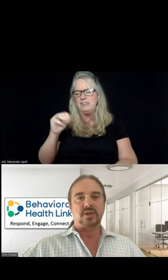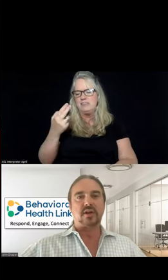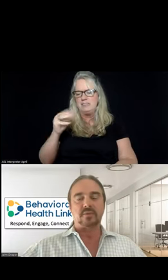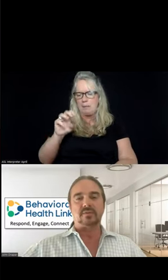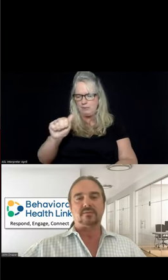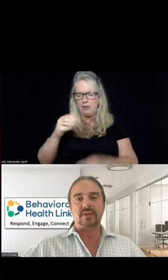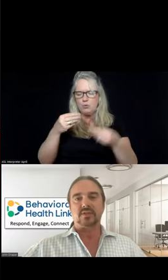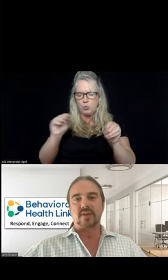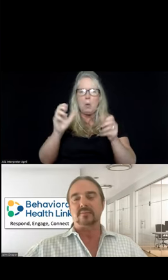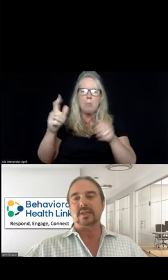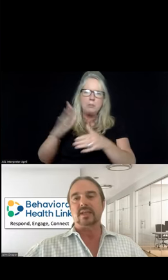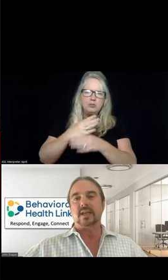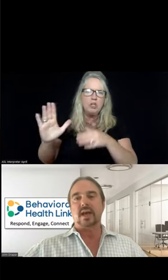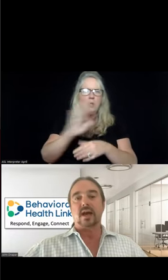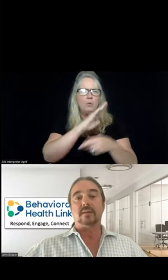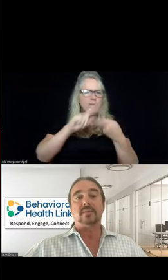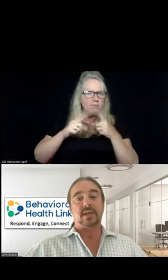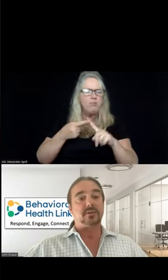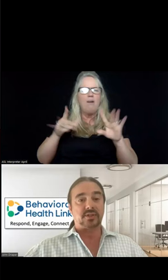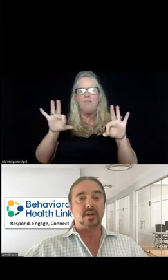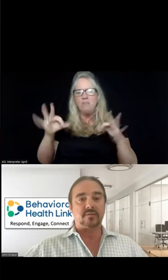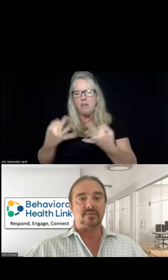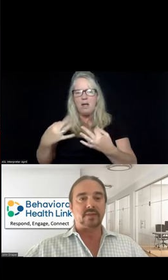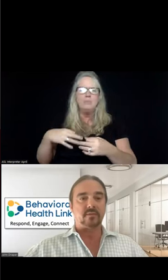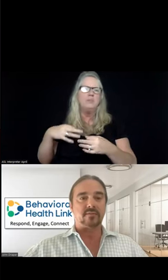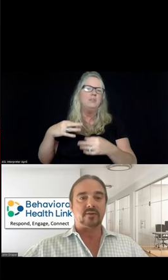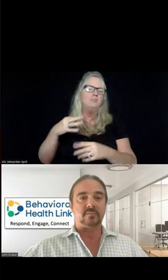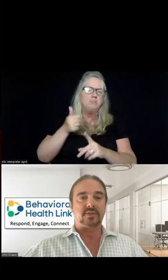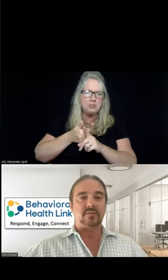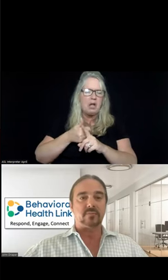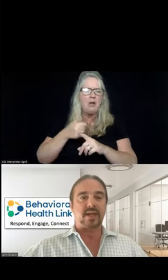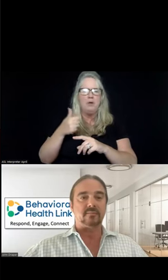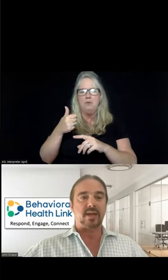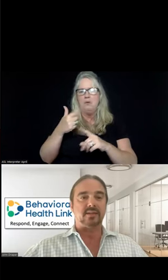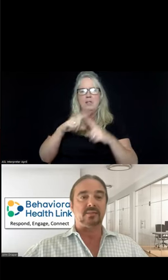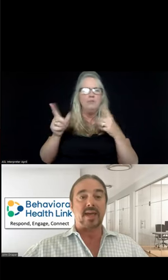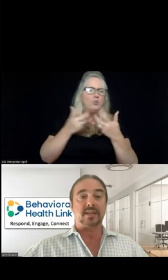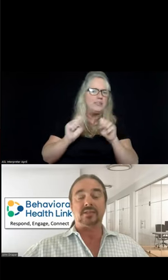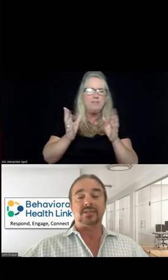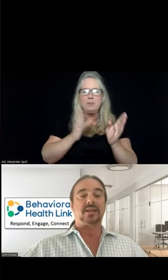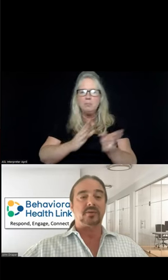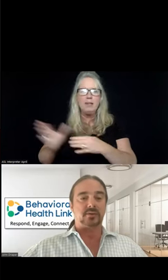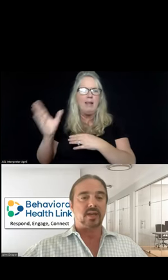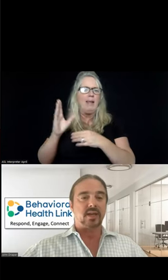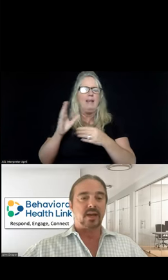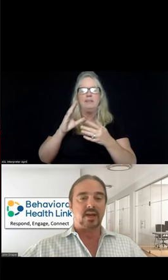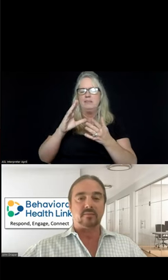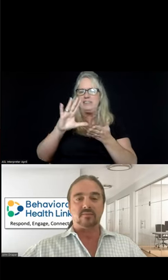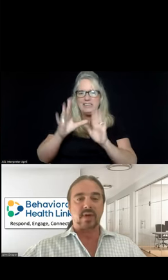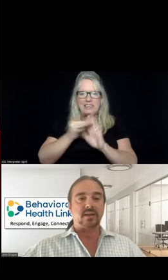share with your friends, family, and yourself. Anywhere from safety plan pads, pads to stickers.